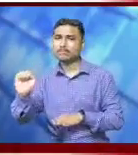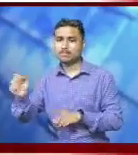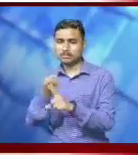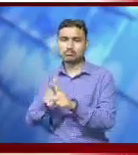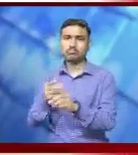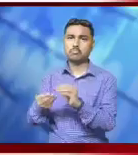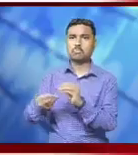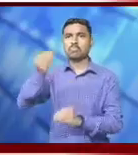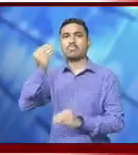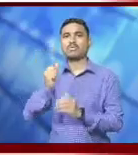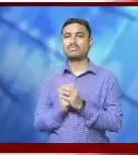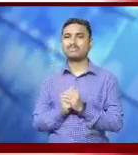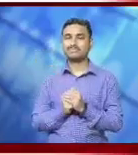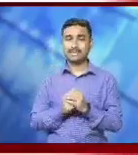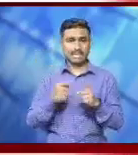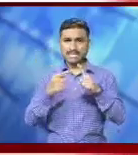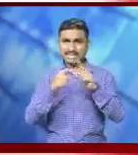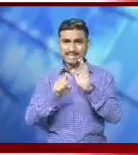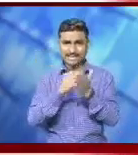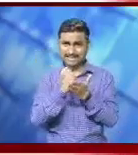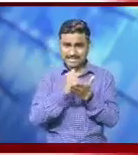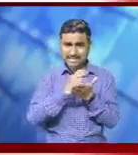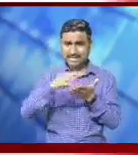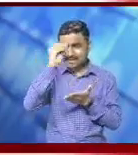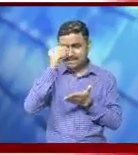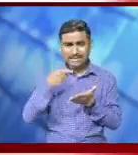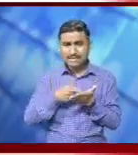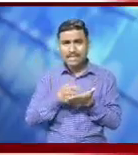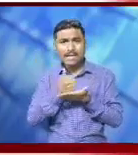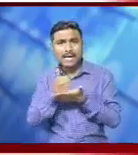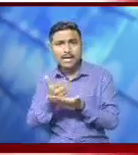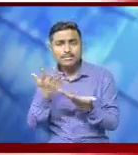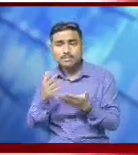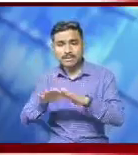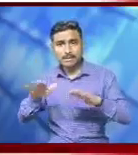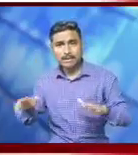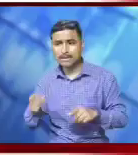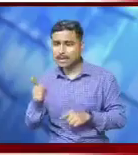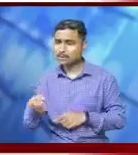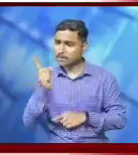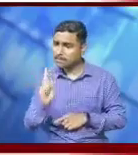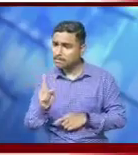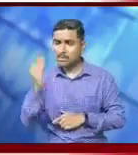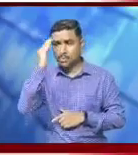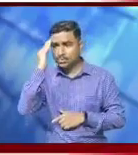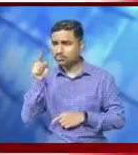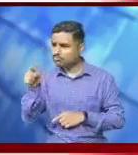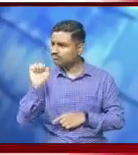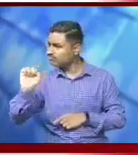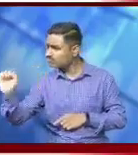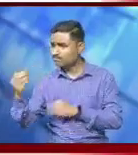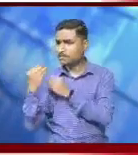master trainers themselves. Additionally, the training also focused on other aspects of child